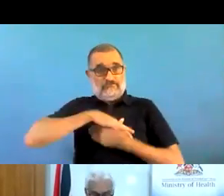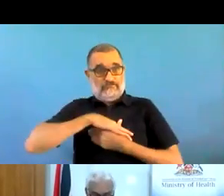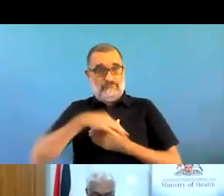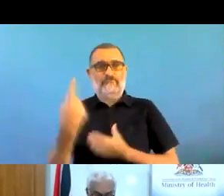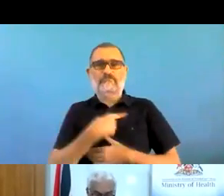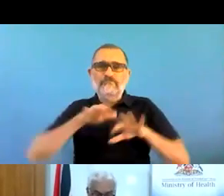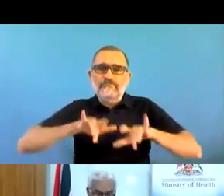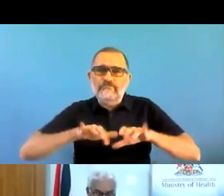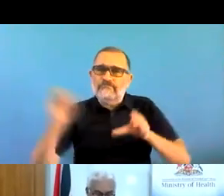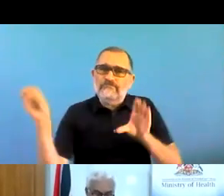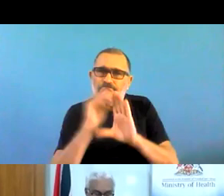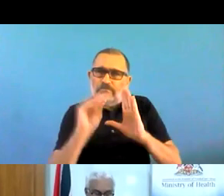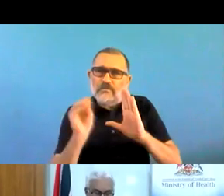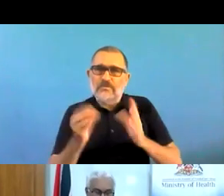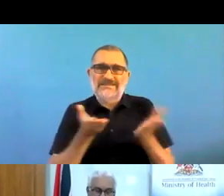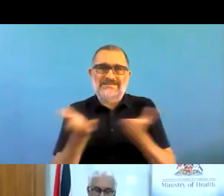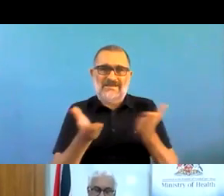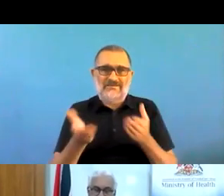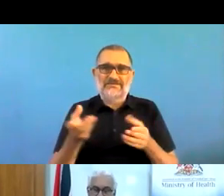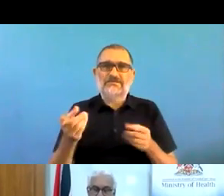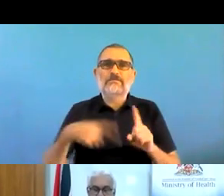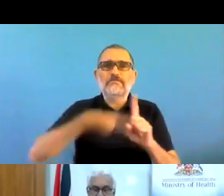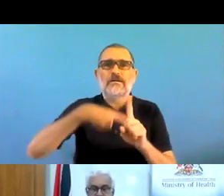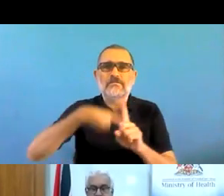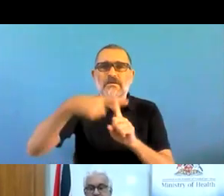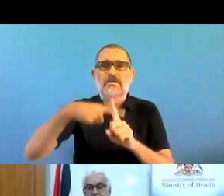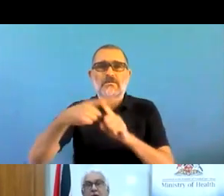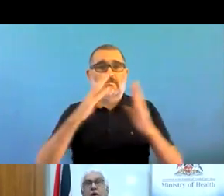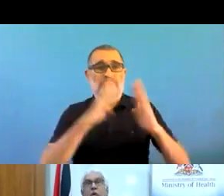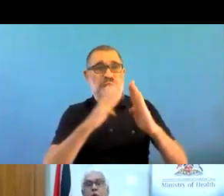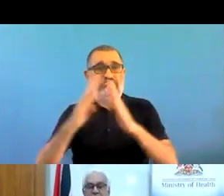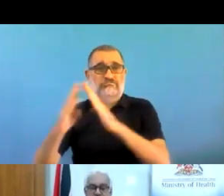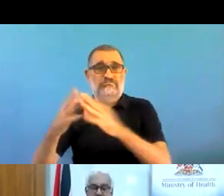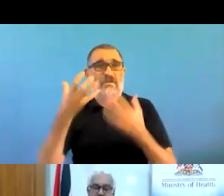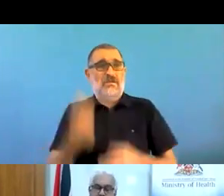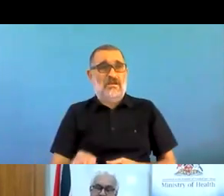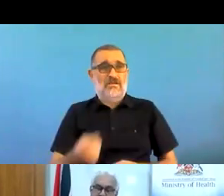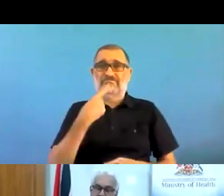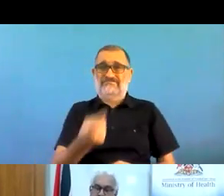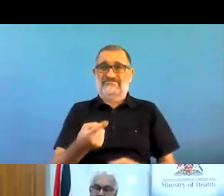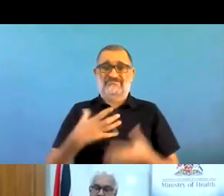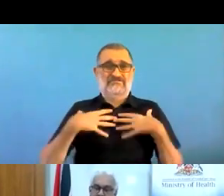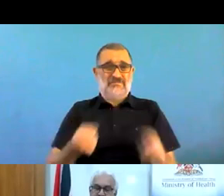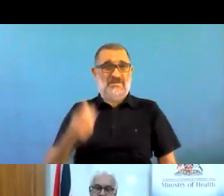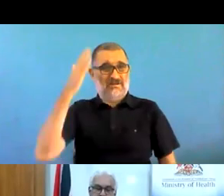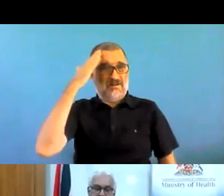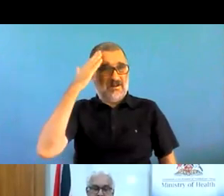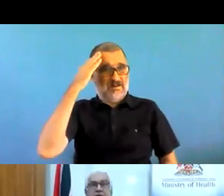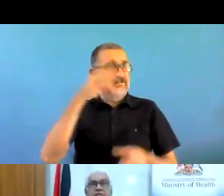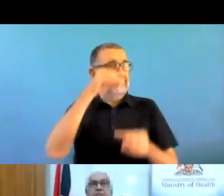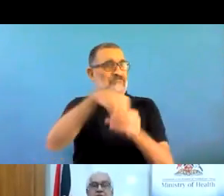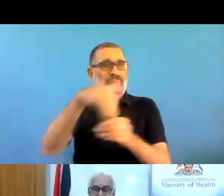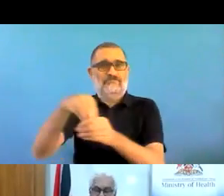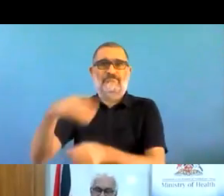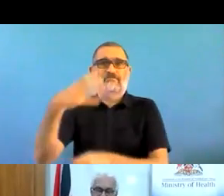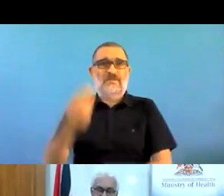be addressed face-on. Next slide, please. What has been the impact of COVID-19 on mental